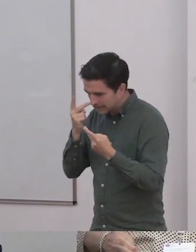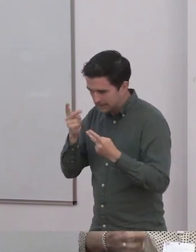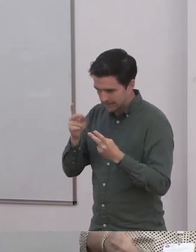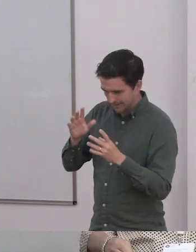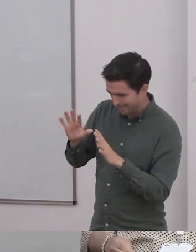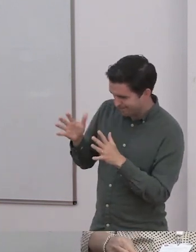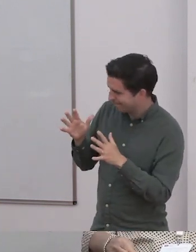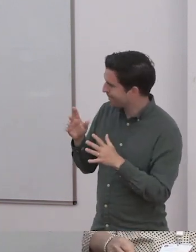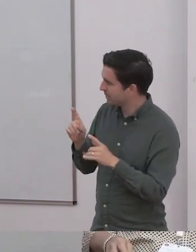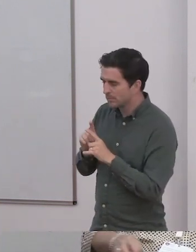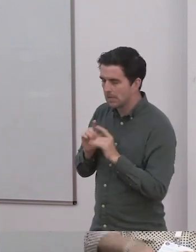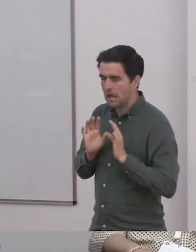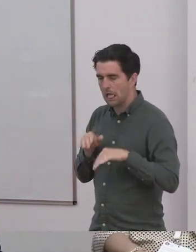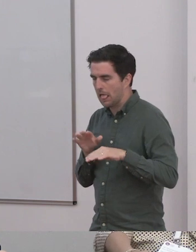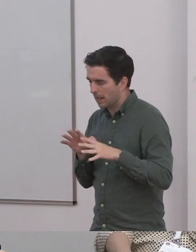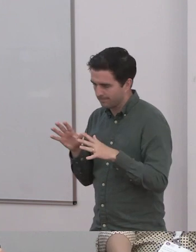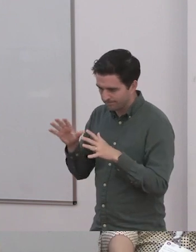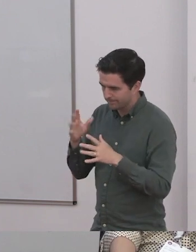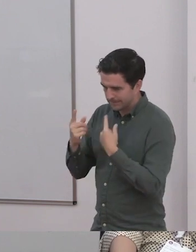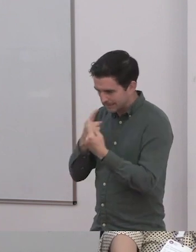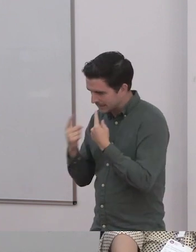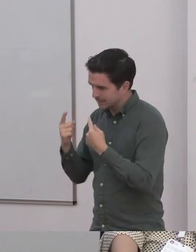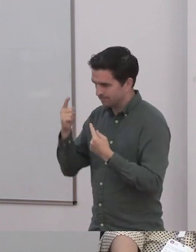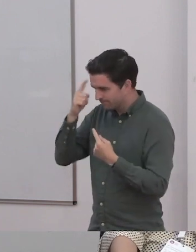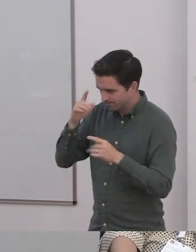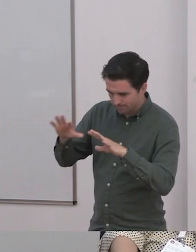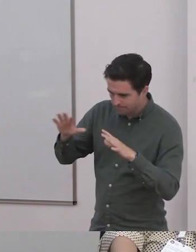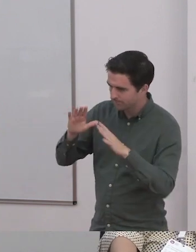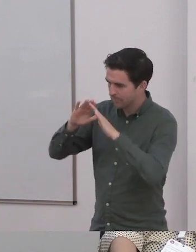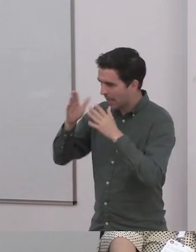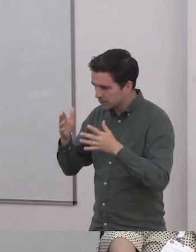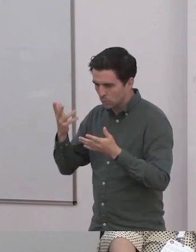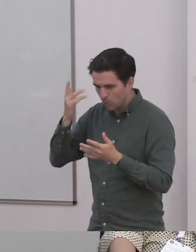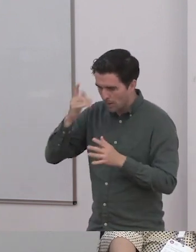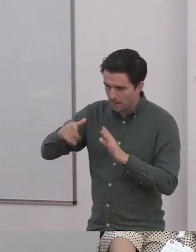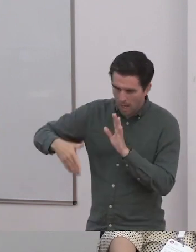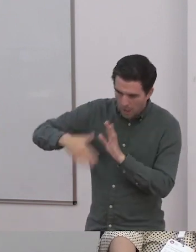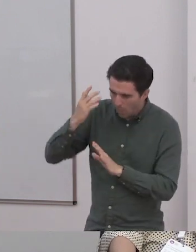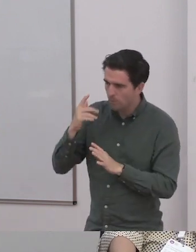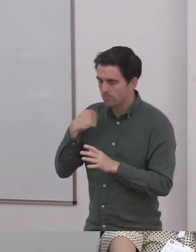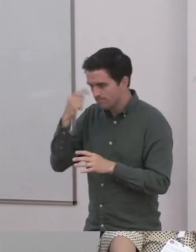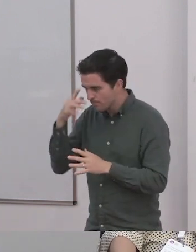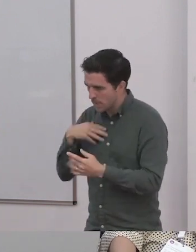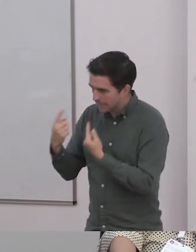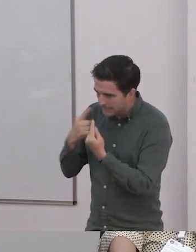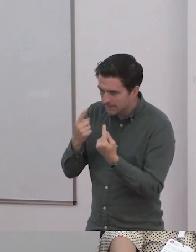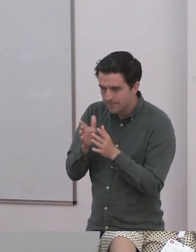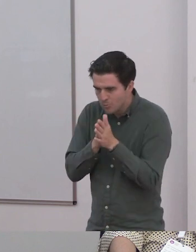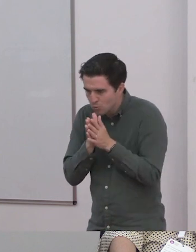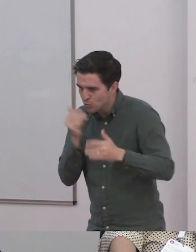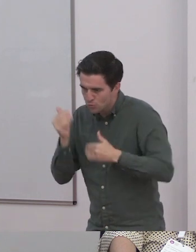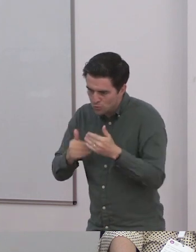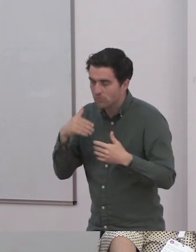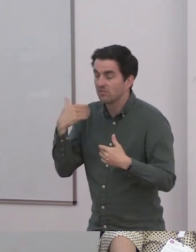What COVID did was help to build the other ways of having a social life and the other ways of interacting with friends, playing games